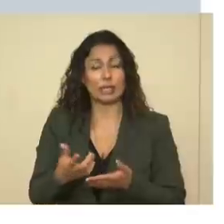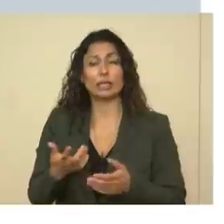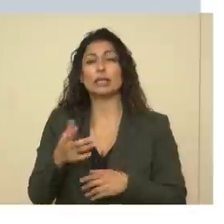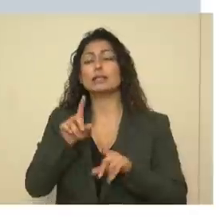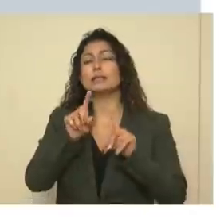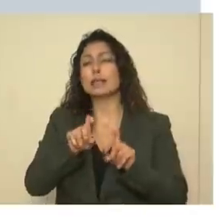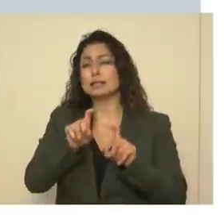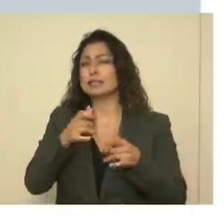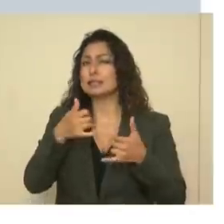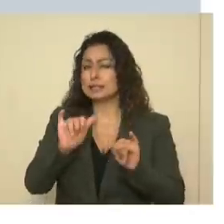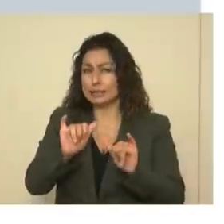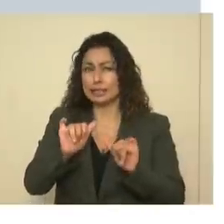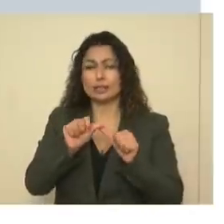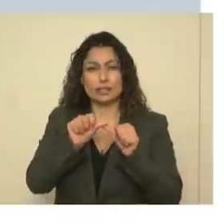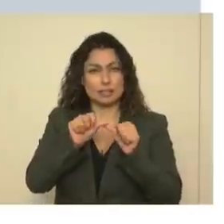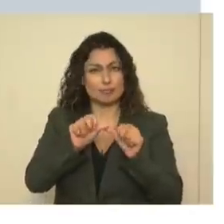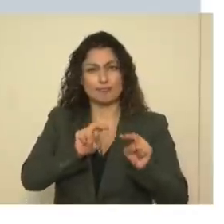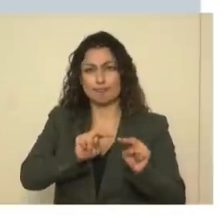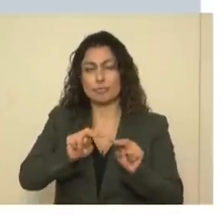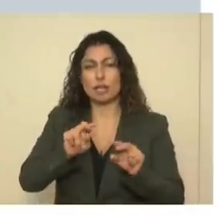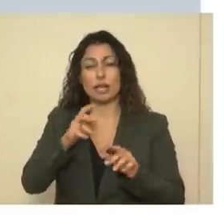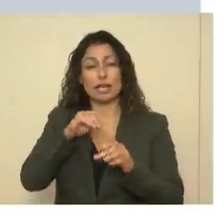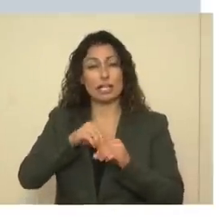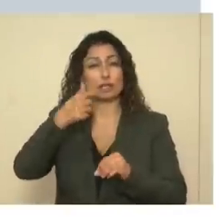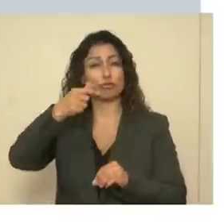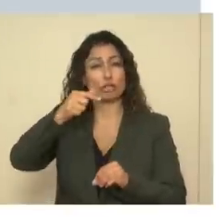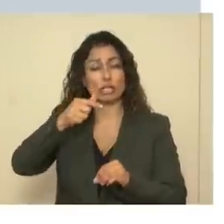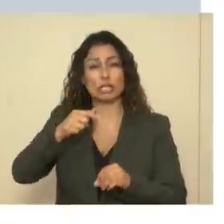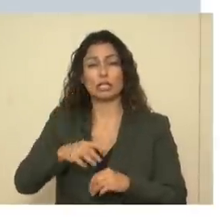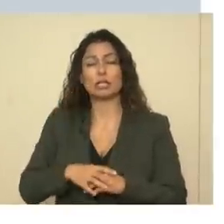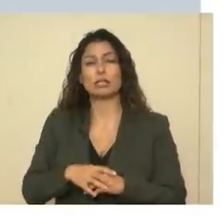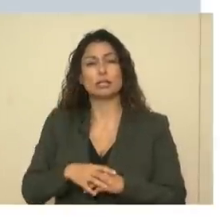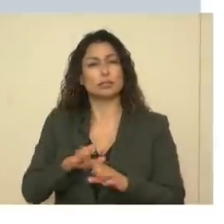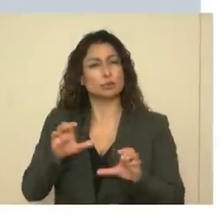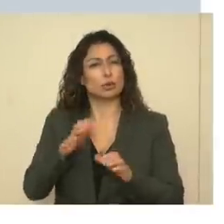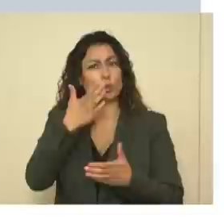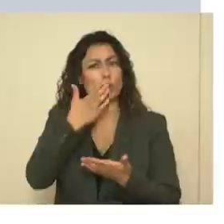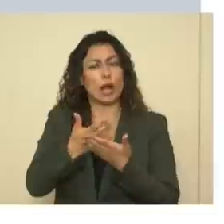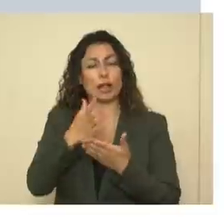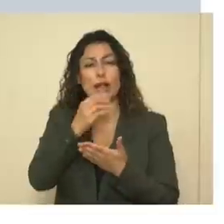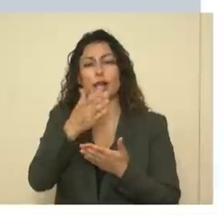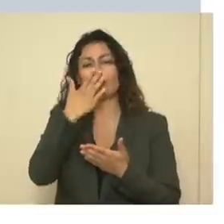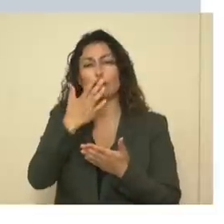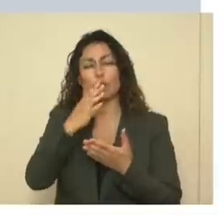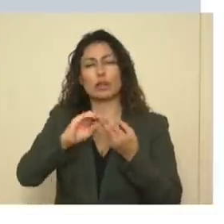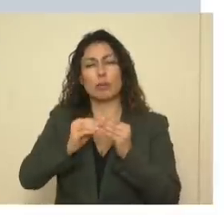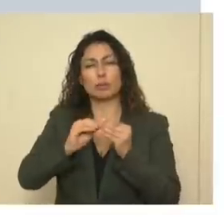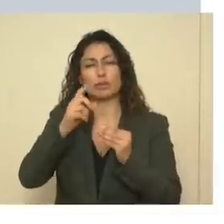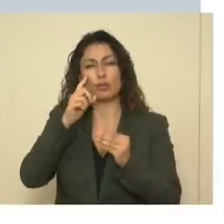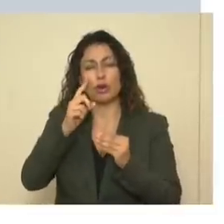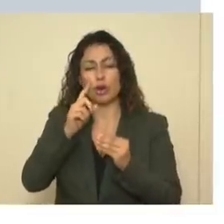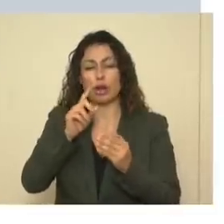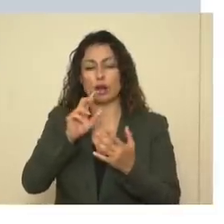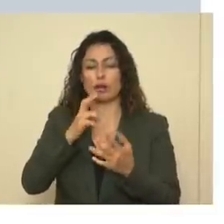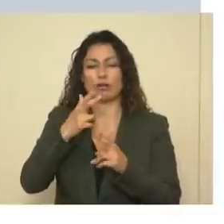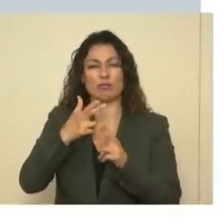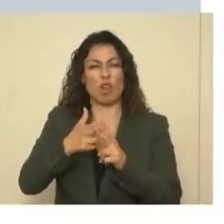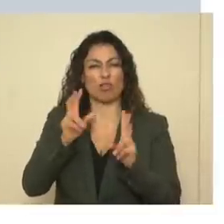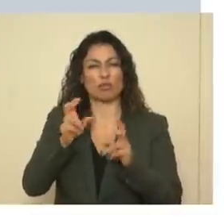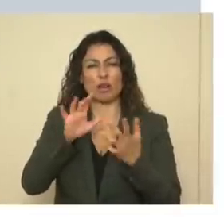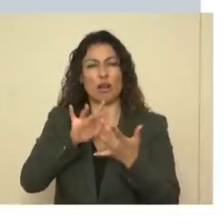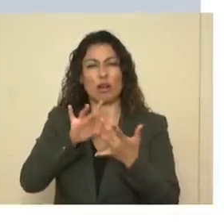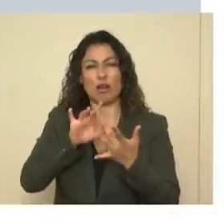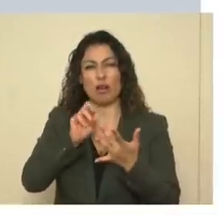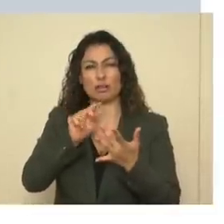still staying up in the green is positive. And we're getting a good rating on our contact tracing, which I'm going to go into in a